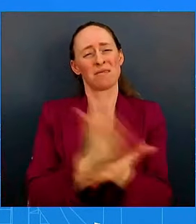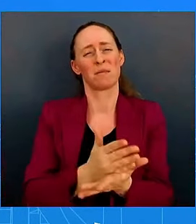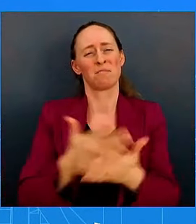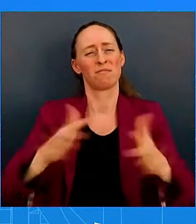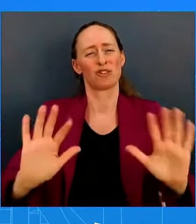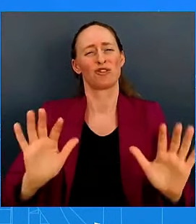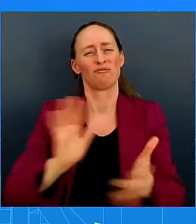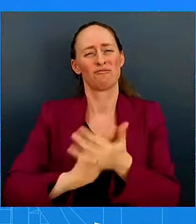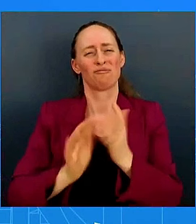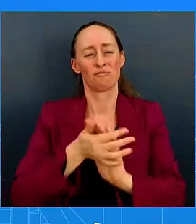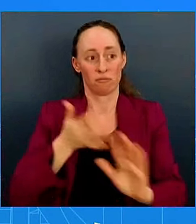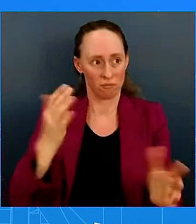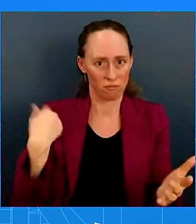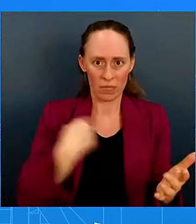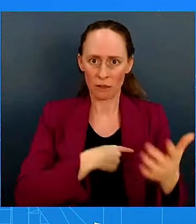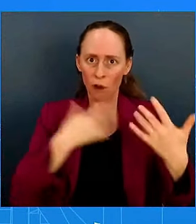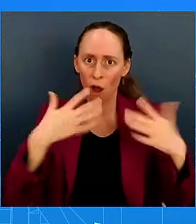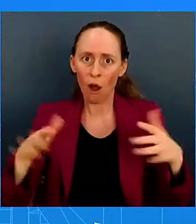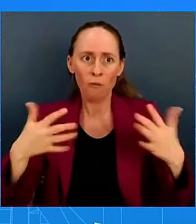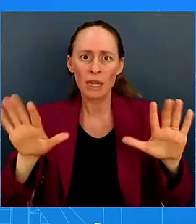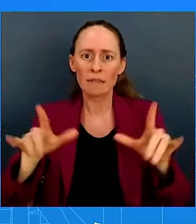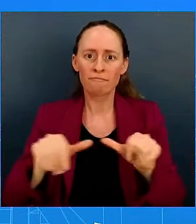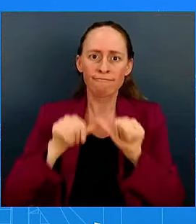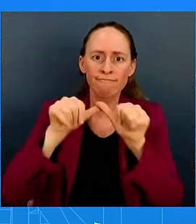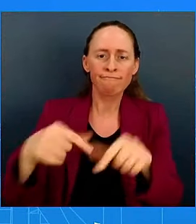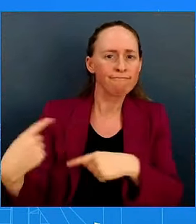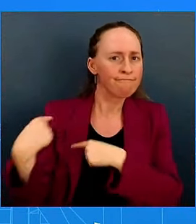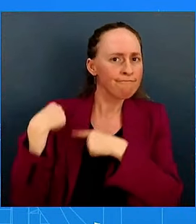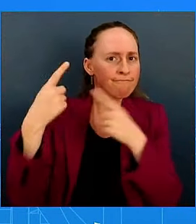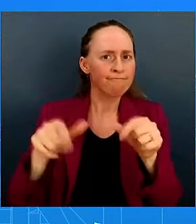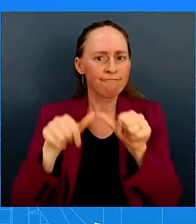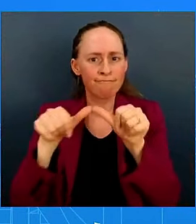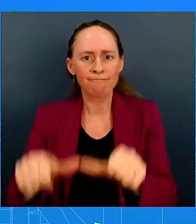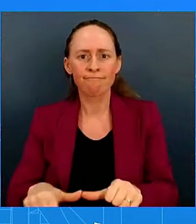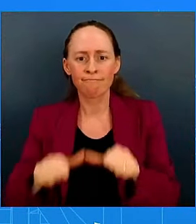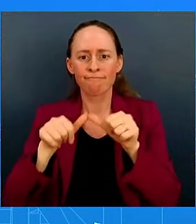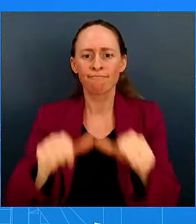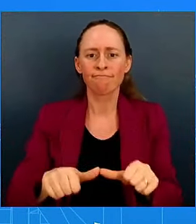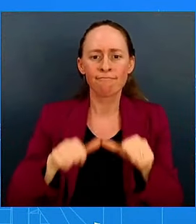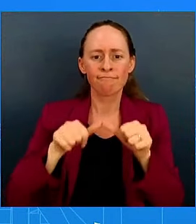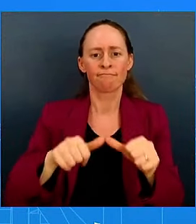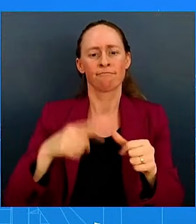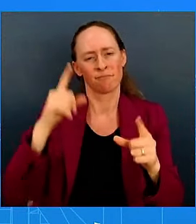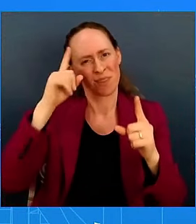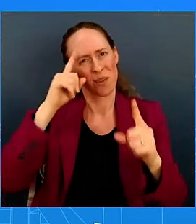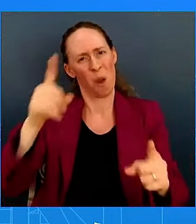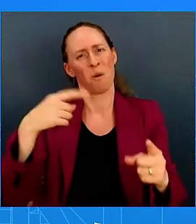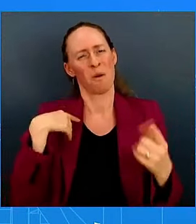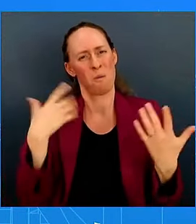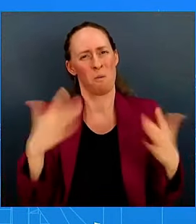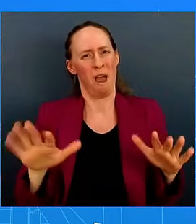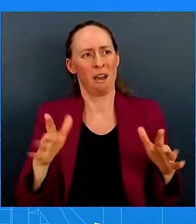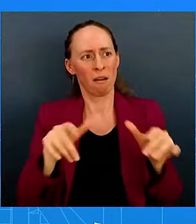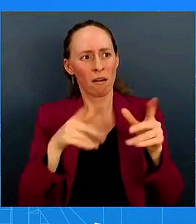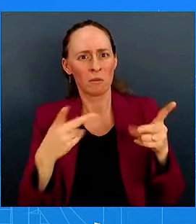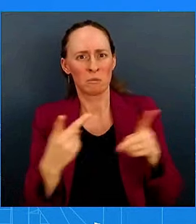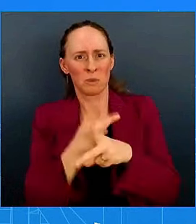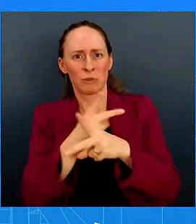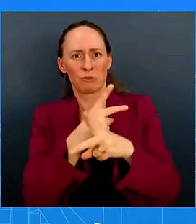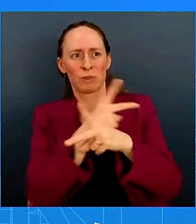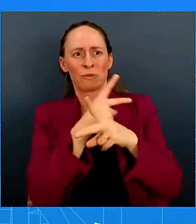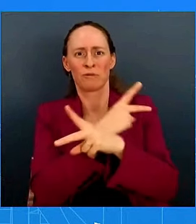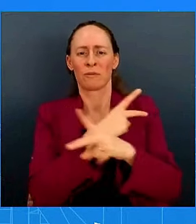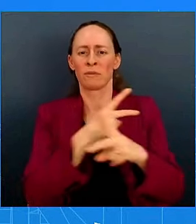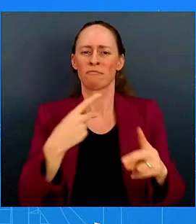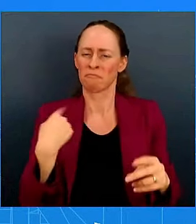has been designed to prevent the conflict from escalating. We still believe, for instance, that there